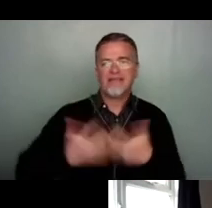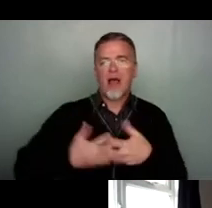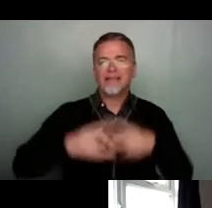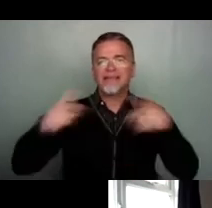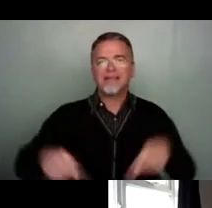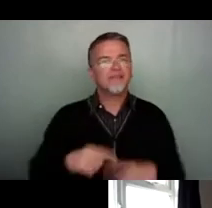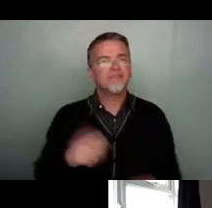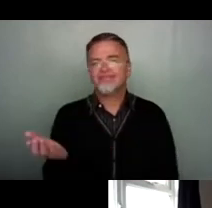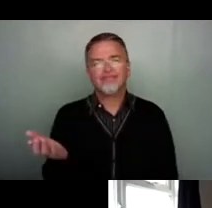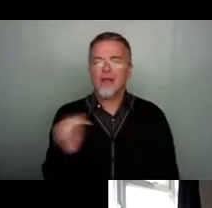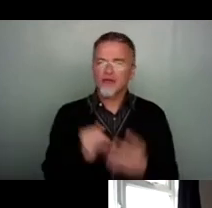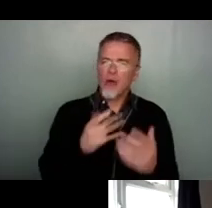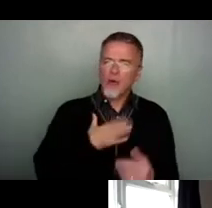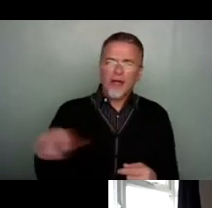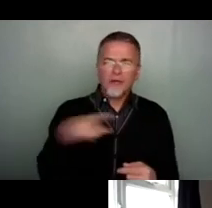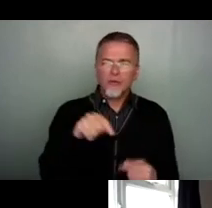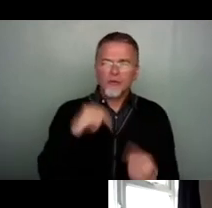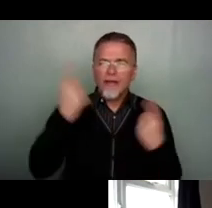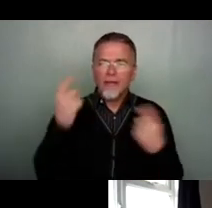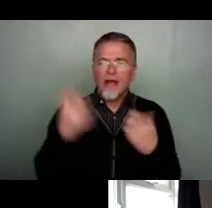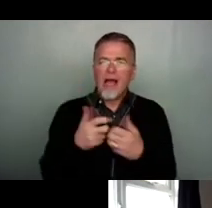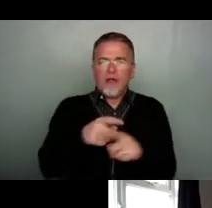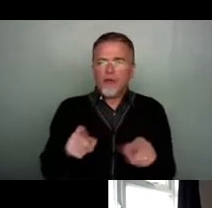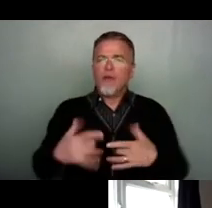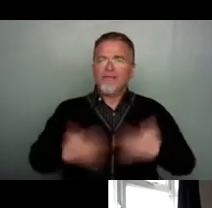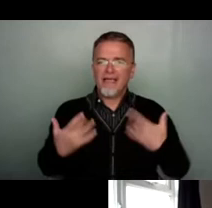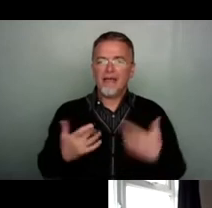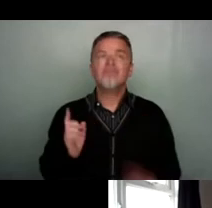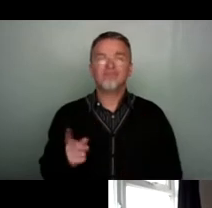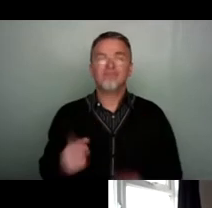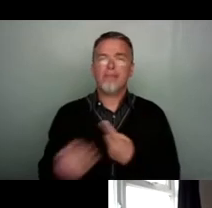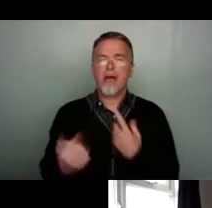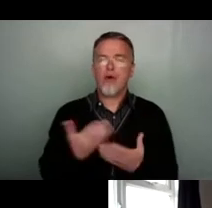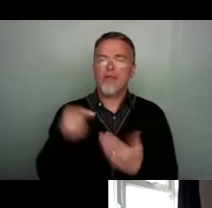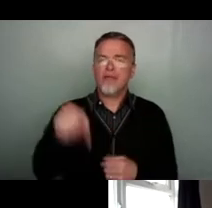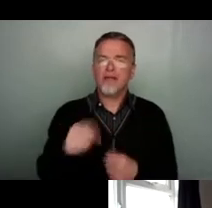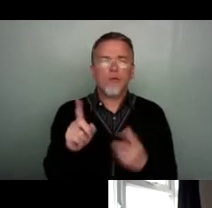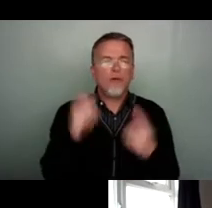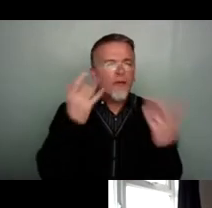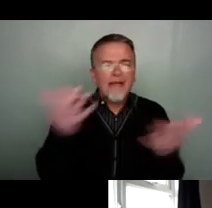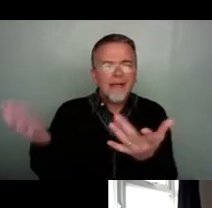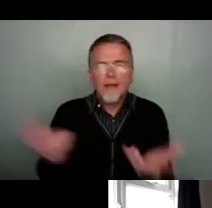just like you to kind of think about how you guys are feeling that at the moment and what you're thinking about it.